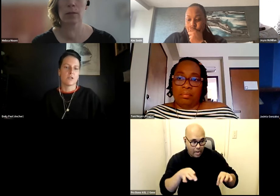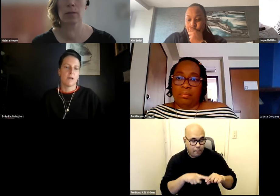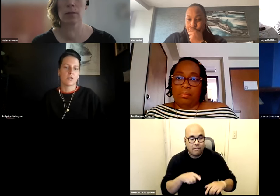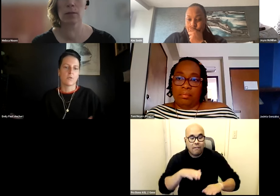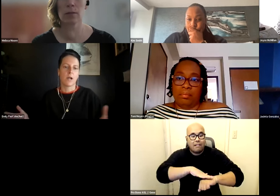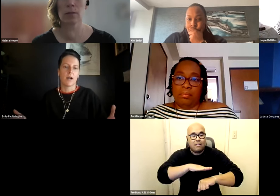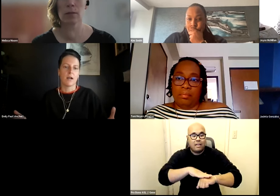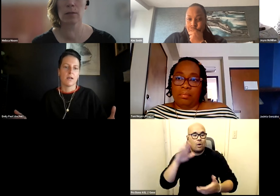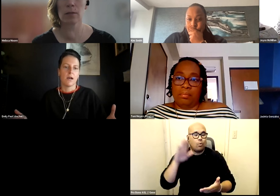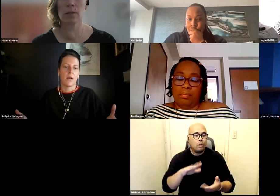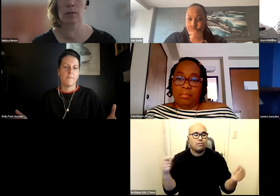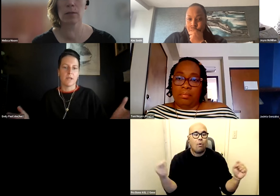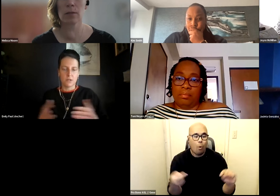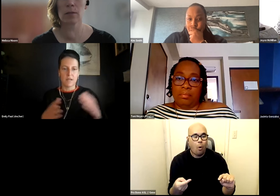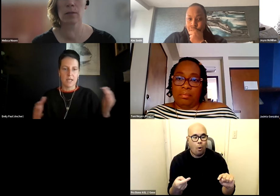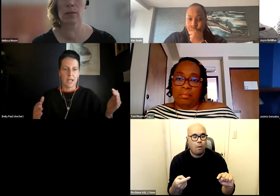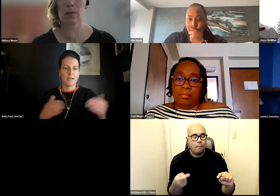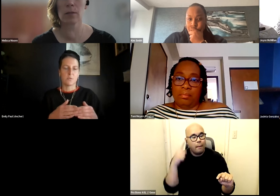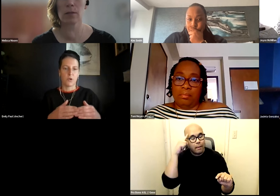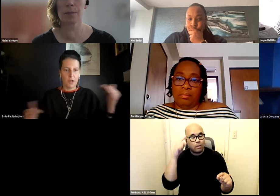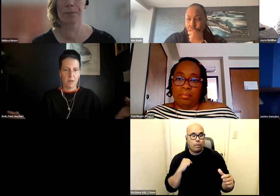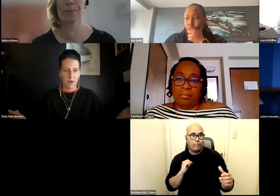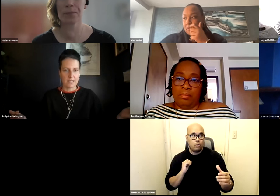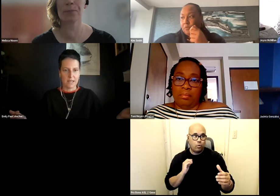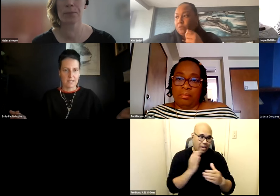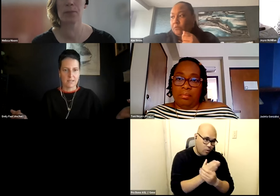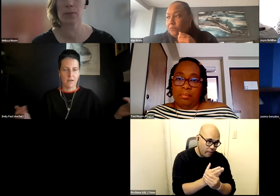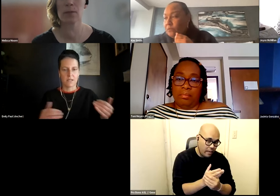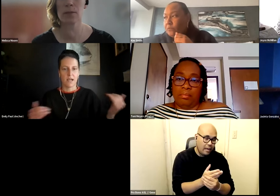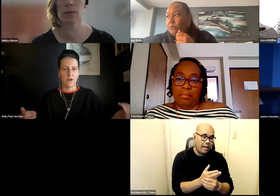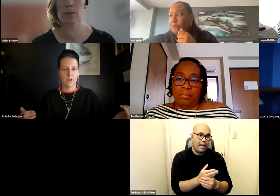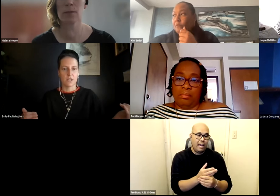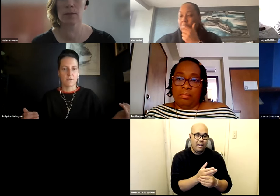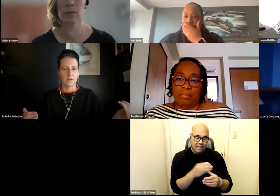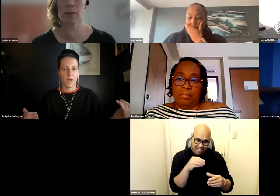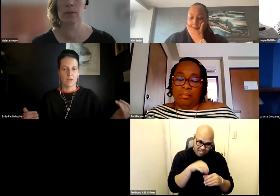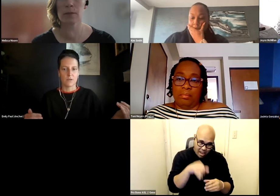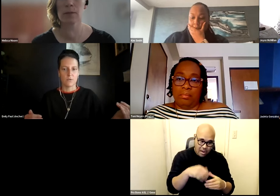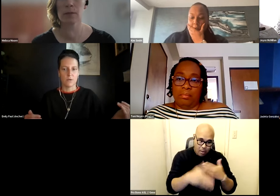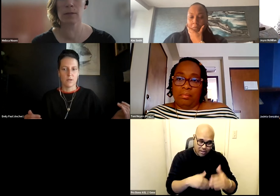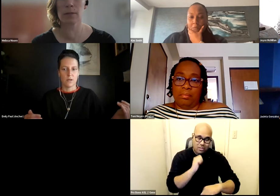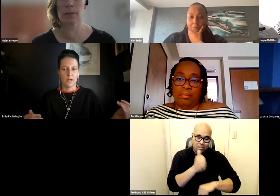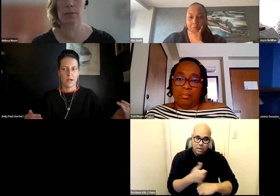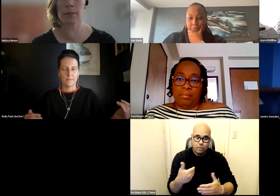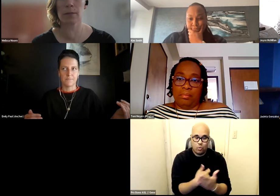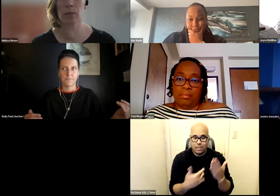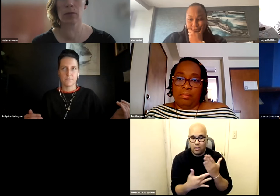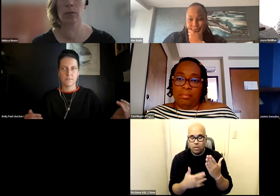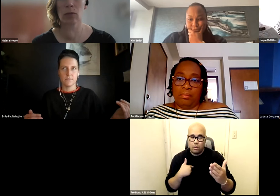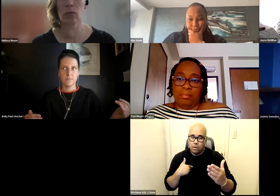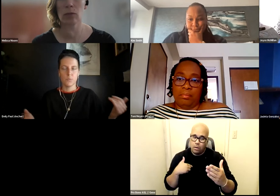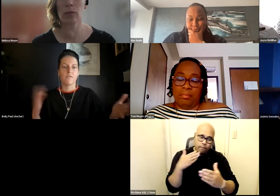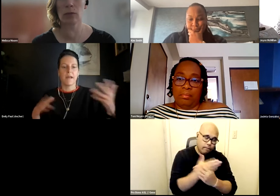harm reduction measure where um intervening in this procurement process of the technology was a way to um